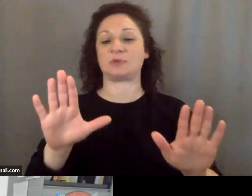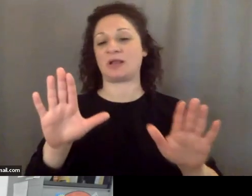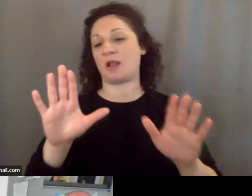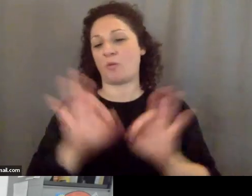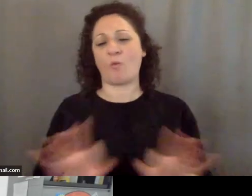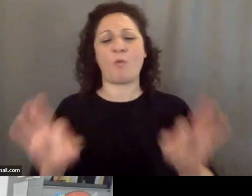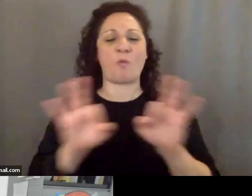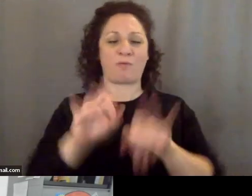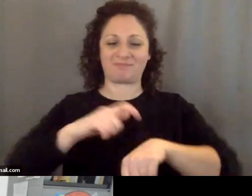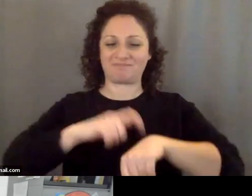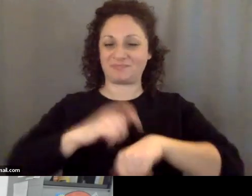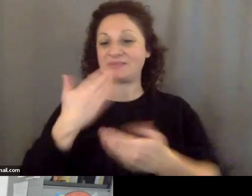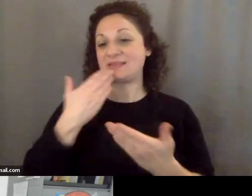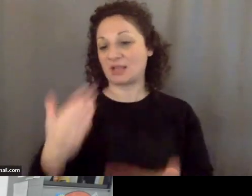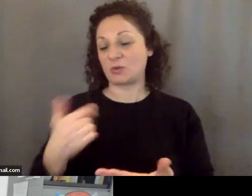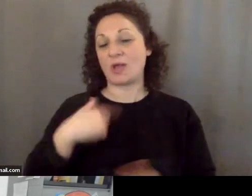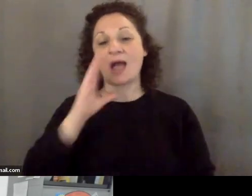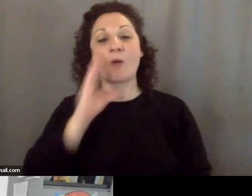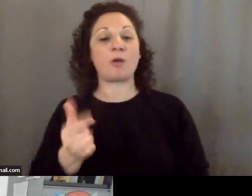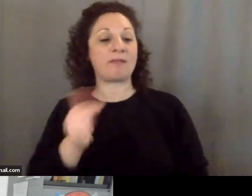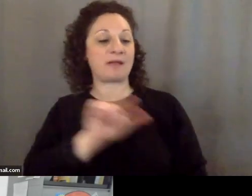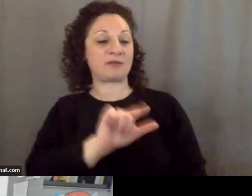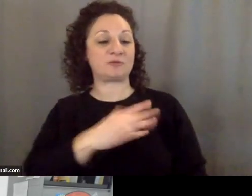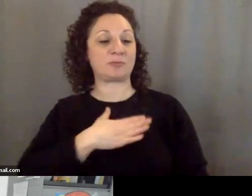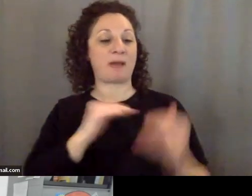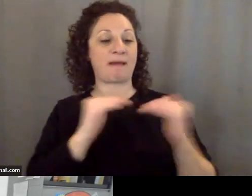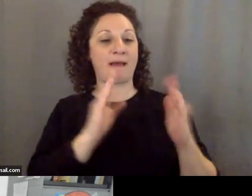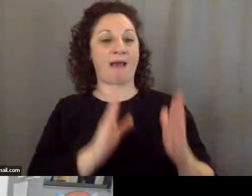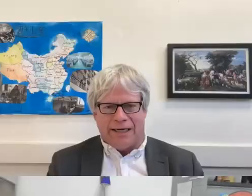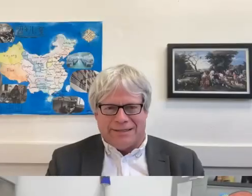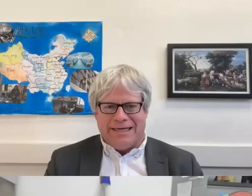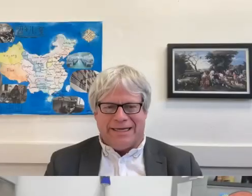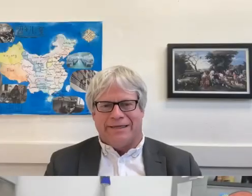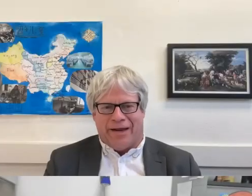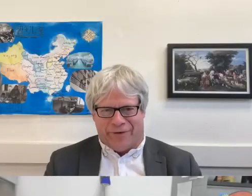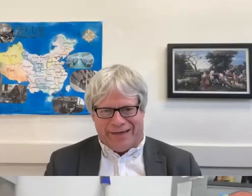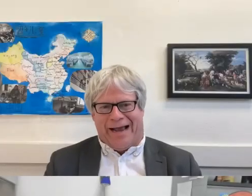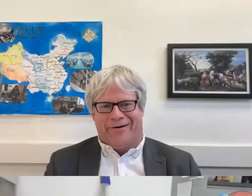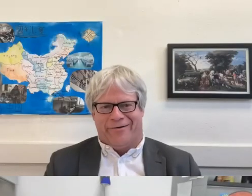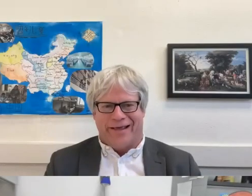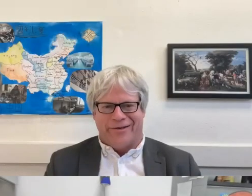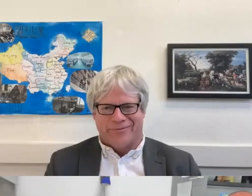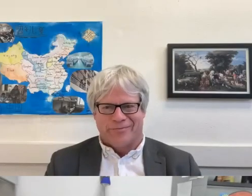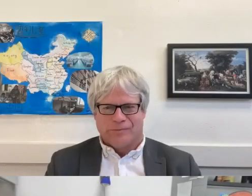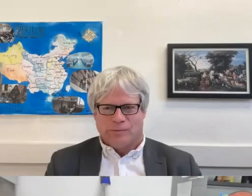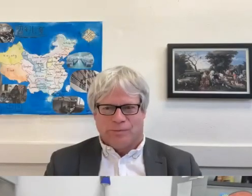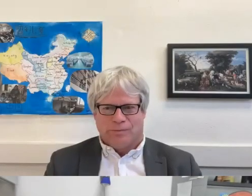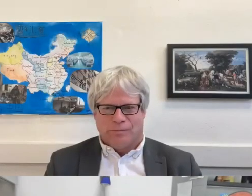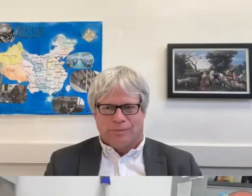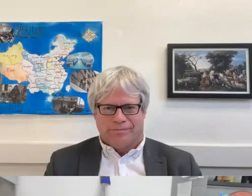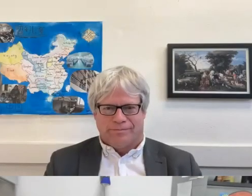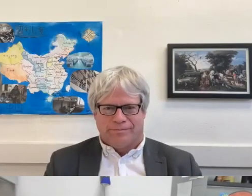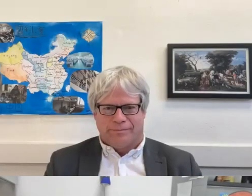much Dr. Dreyer I'm going to hand it over to my colleague at the Mansfield Center Tegan Avery now thank you